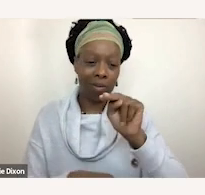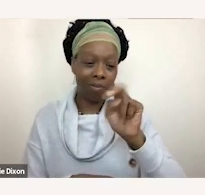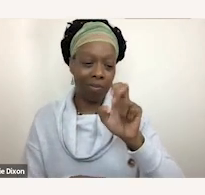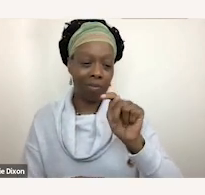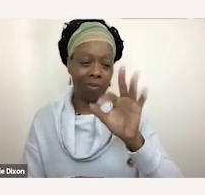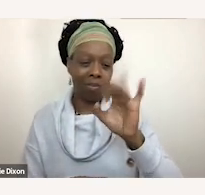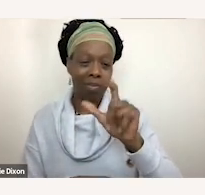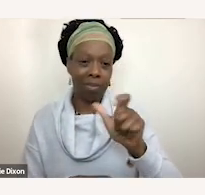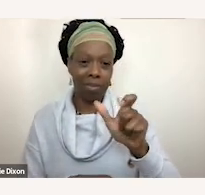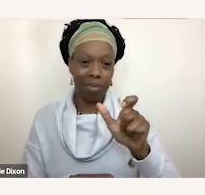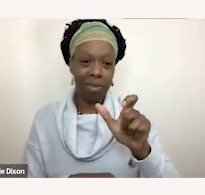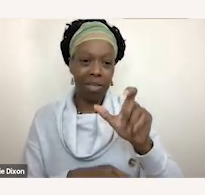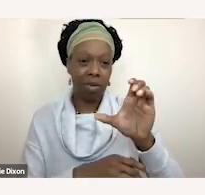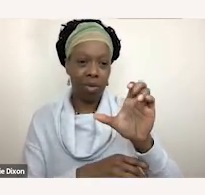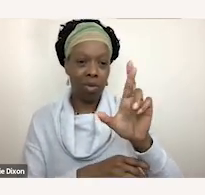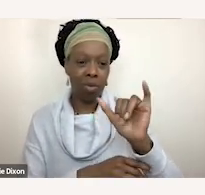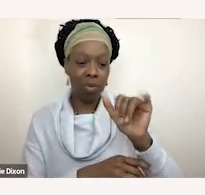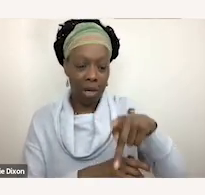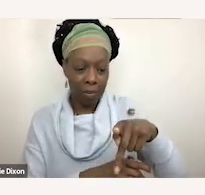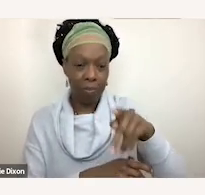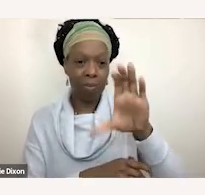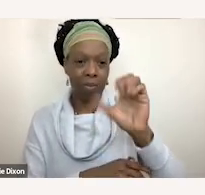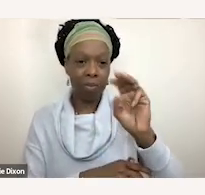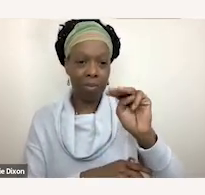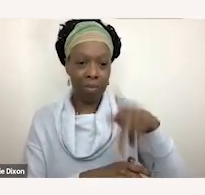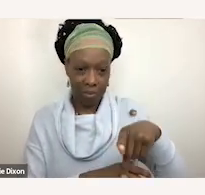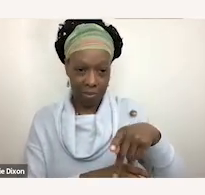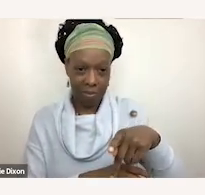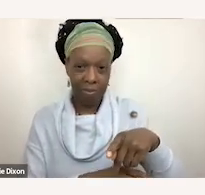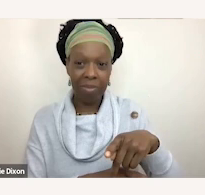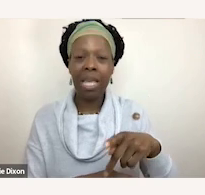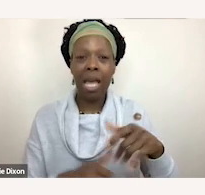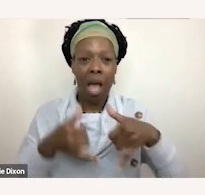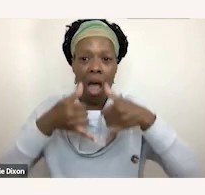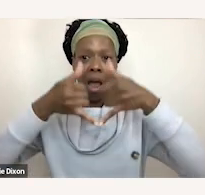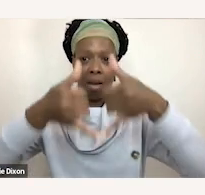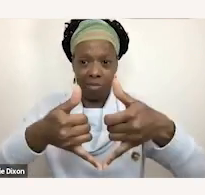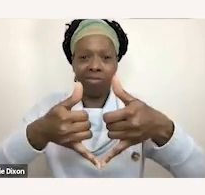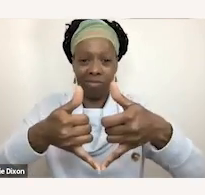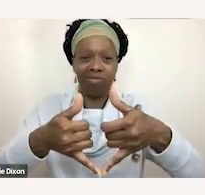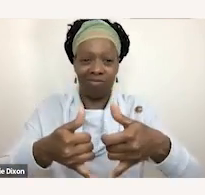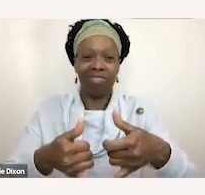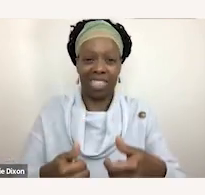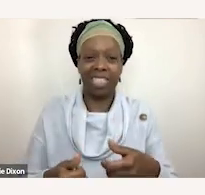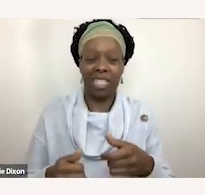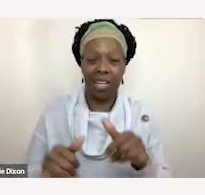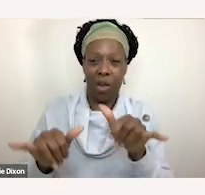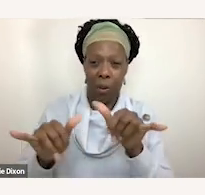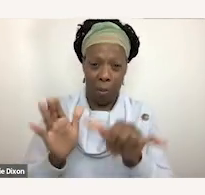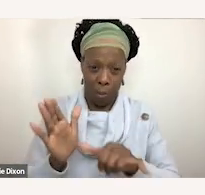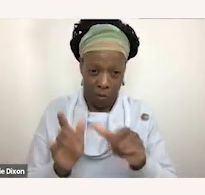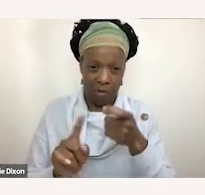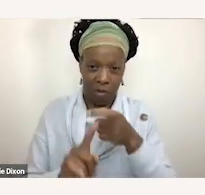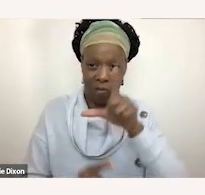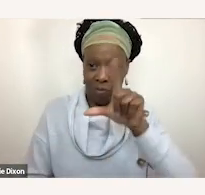it's an oscar-nominated uh documentary that was out in 2020 and it really provides a whole look actually on